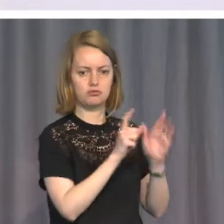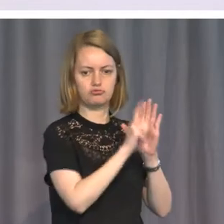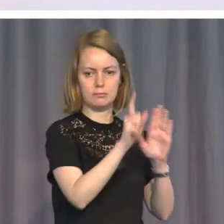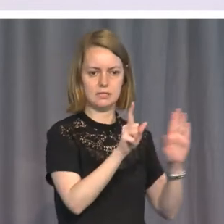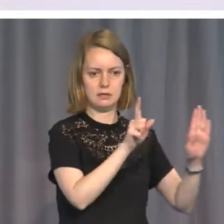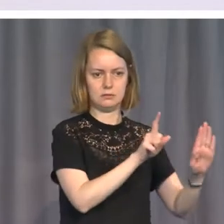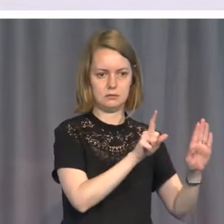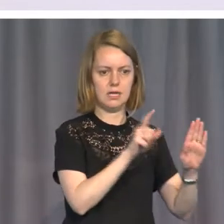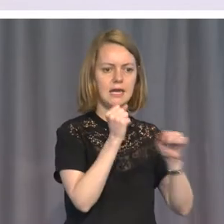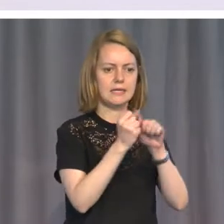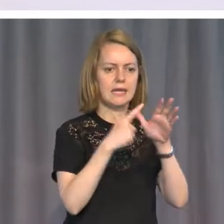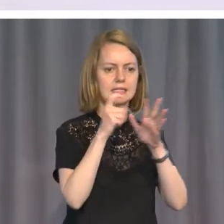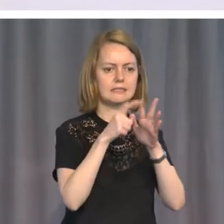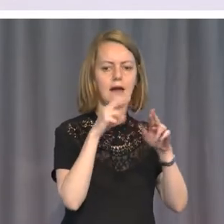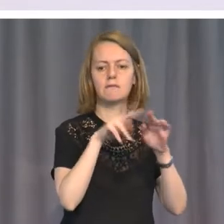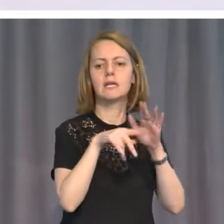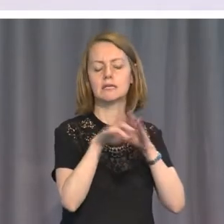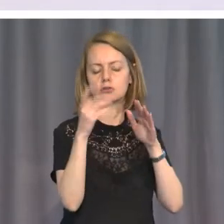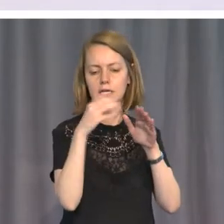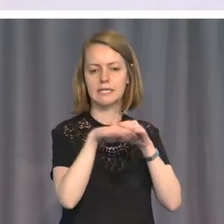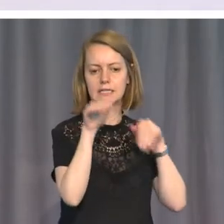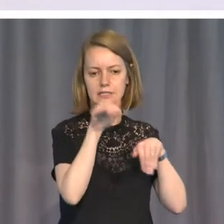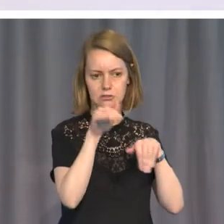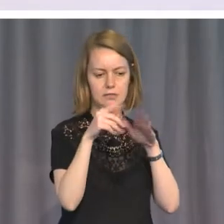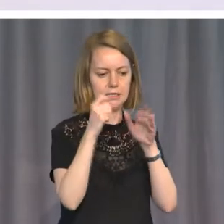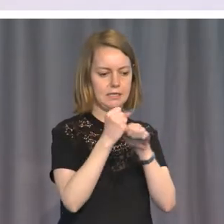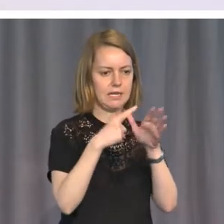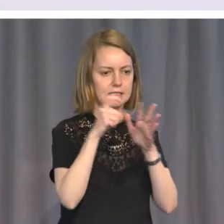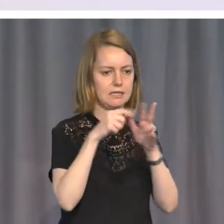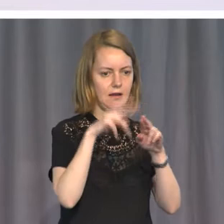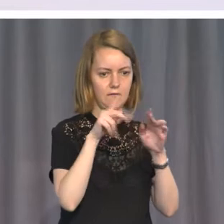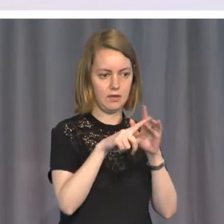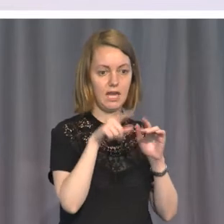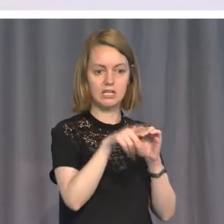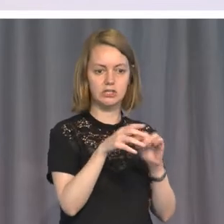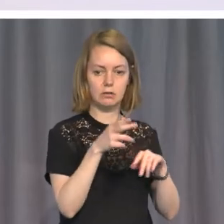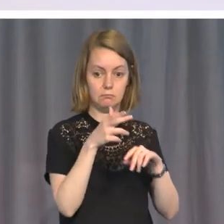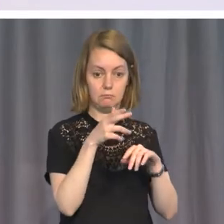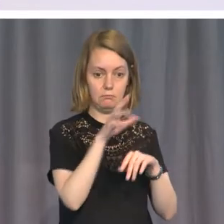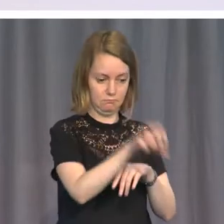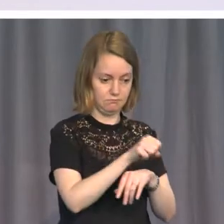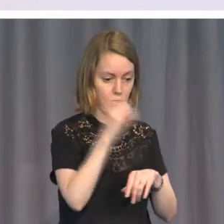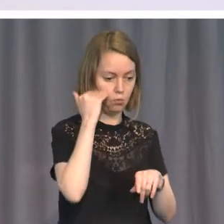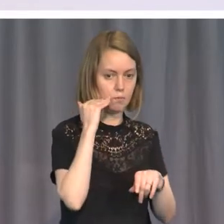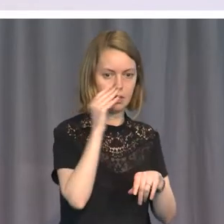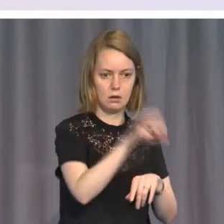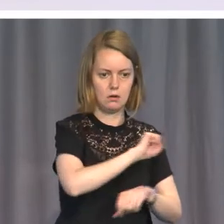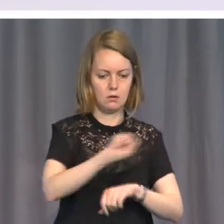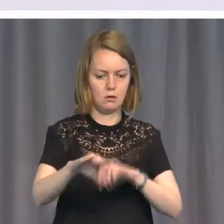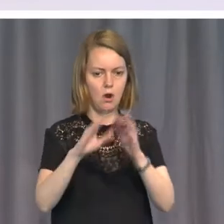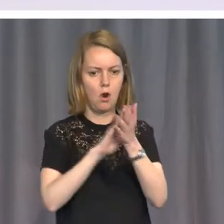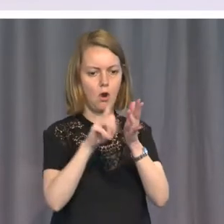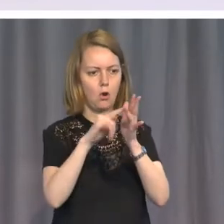Saif Gaddafi. And she spent a month under the gun as a hostage in Libya before the